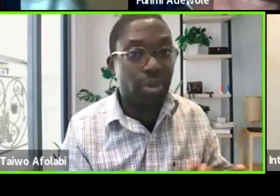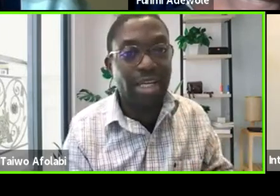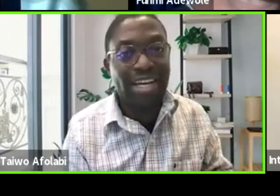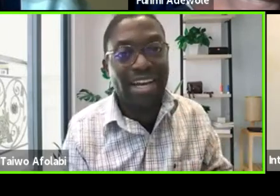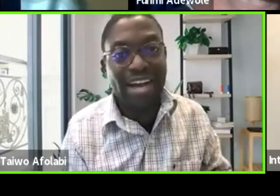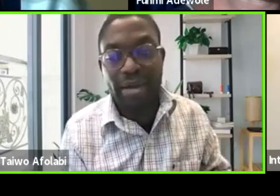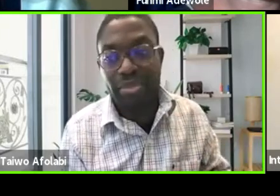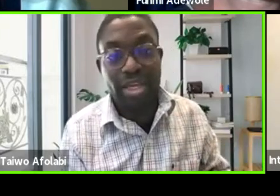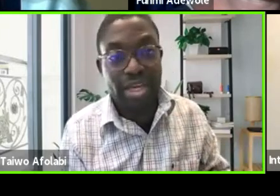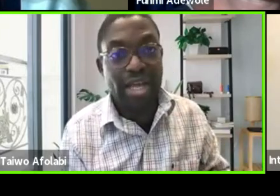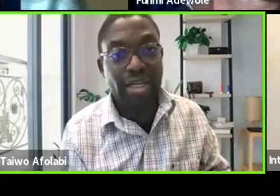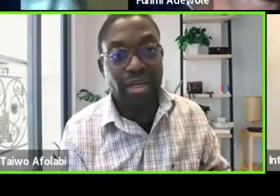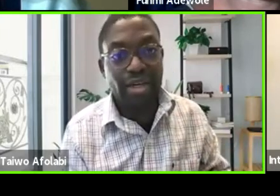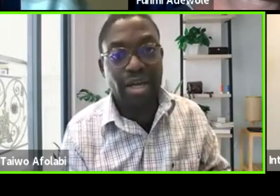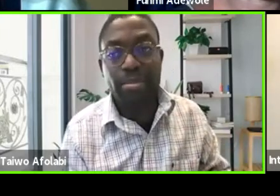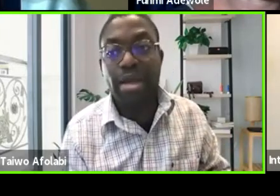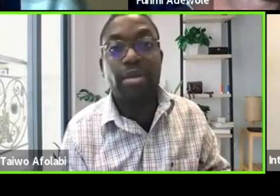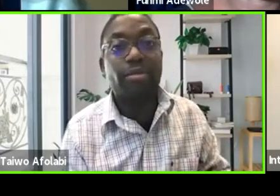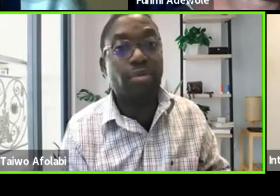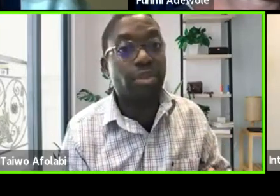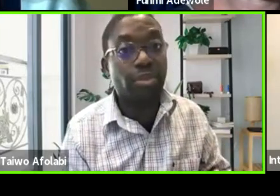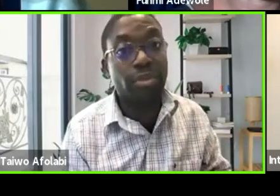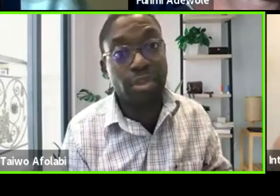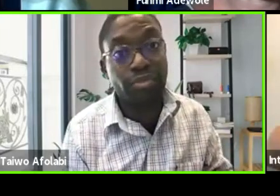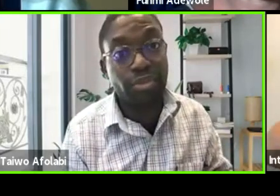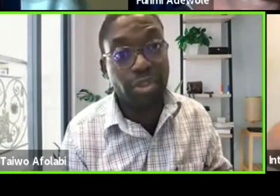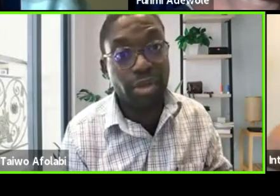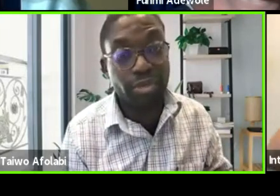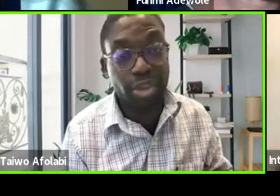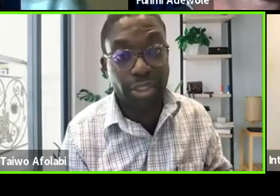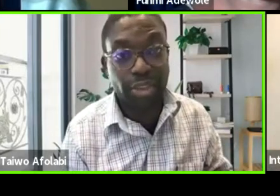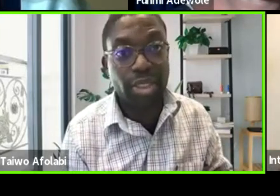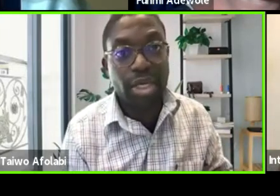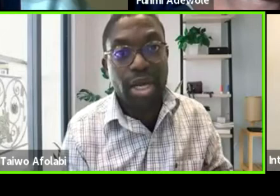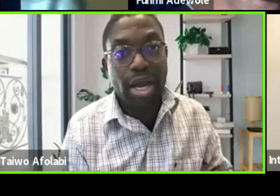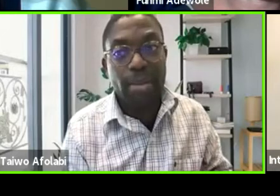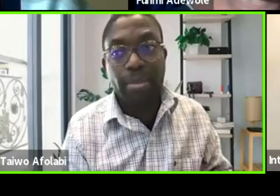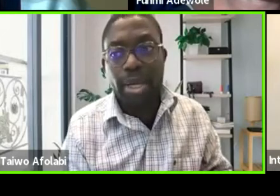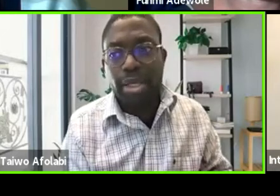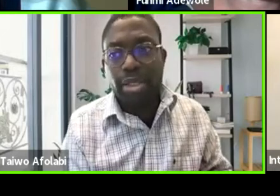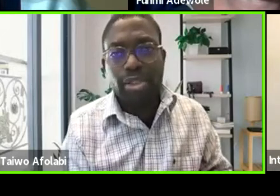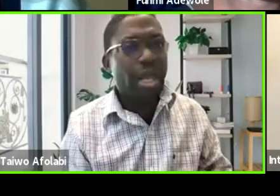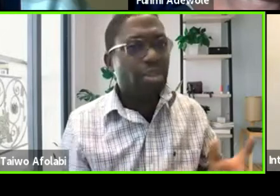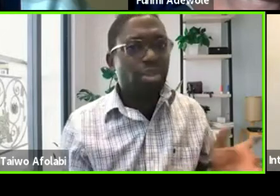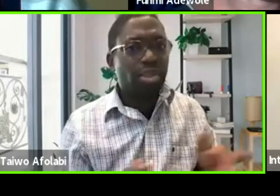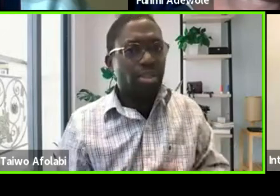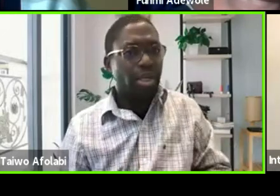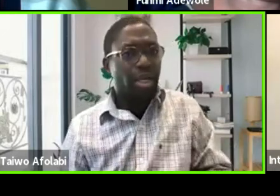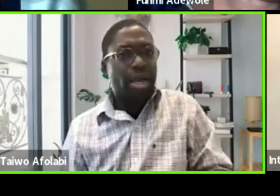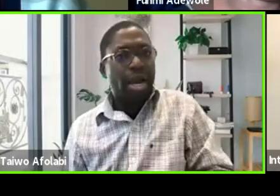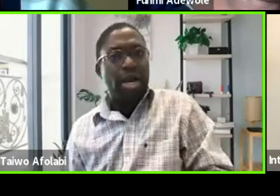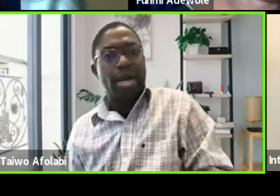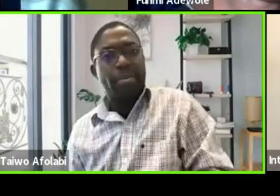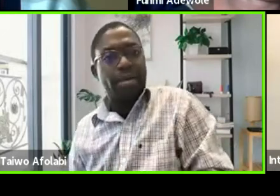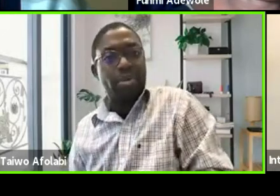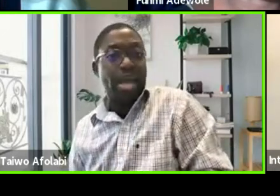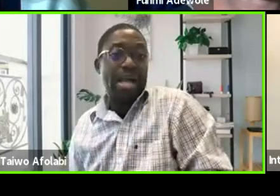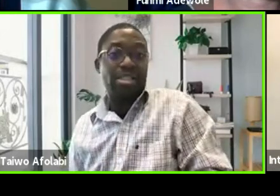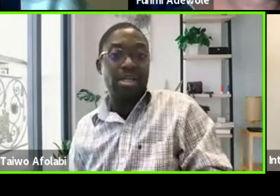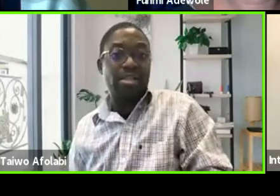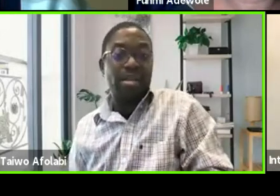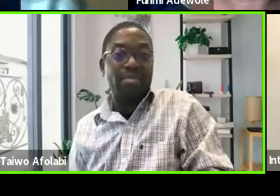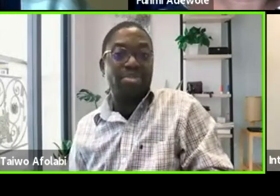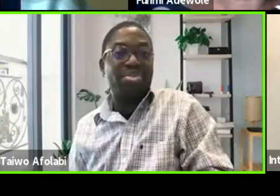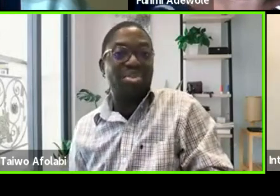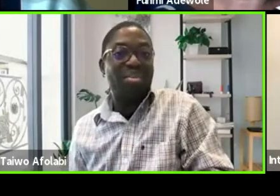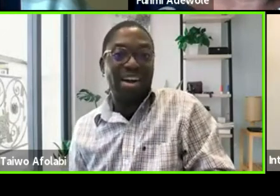Safe World in Canada and, of course, to the University of Regina. So I'd like to start today by really